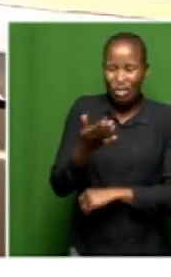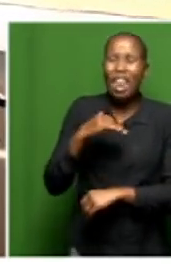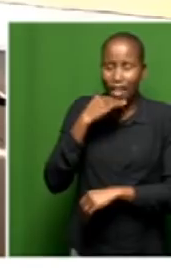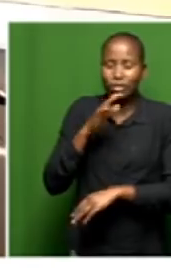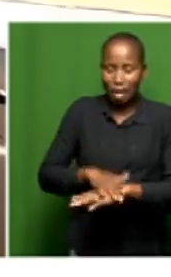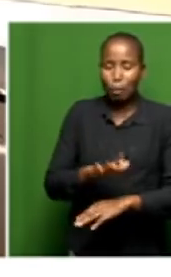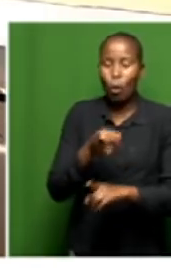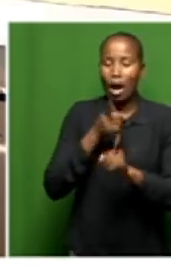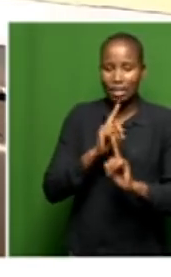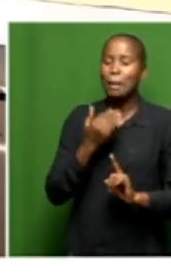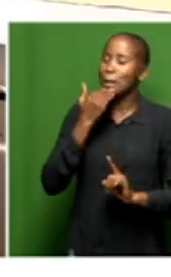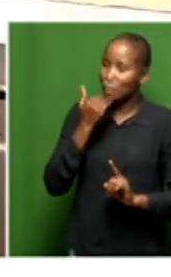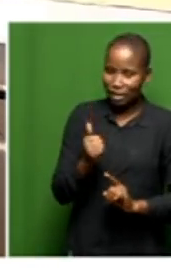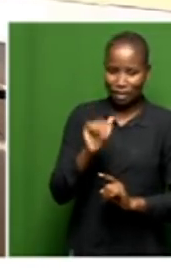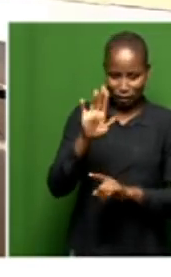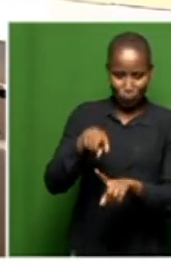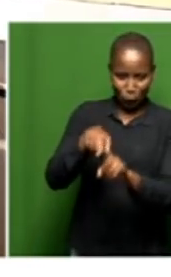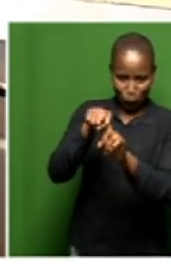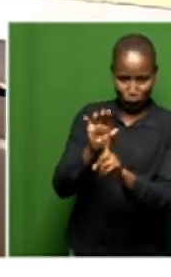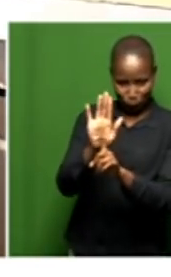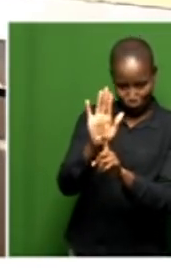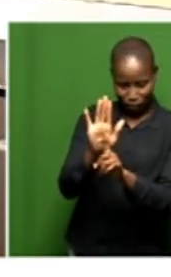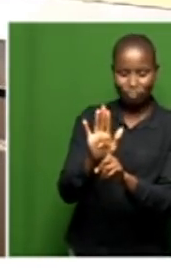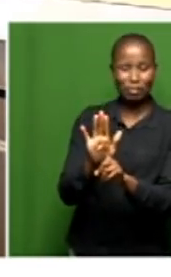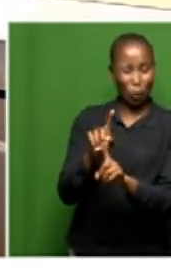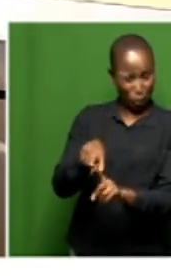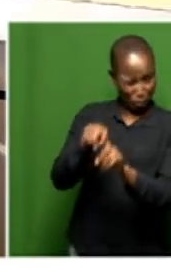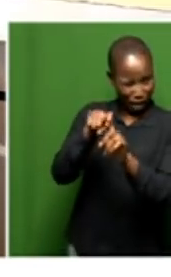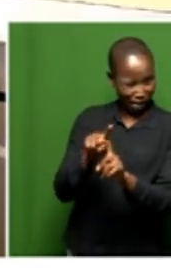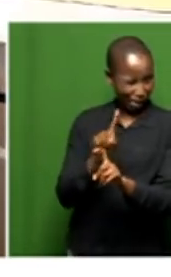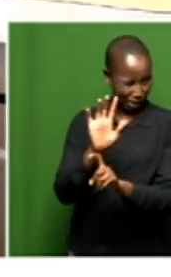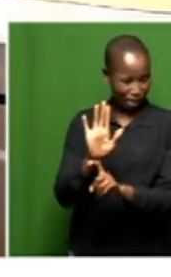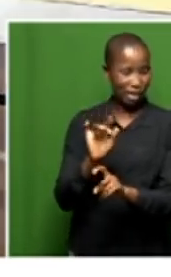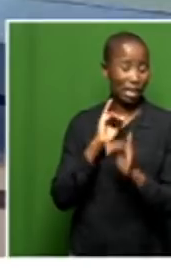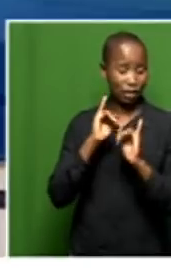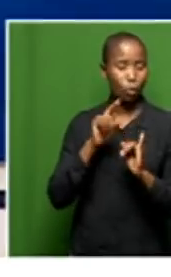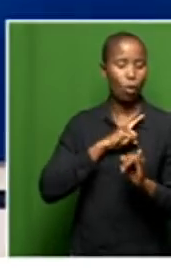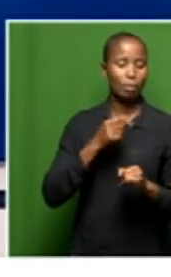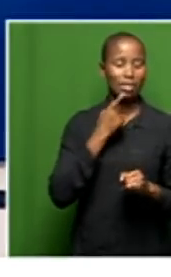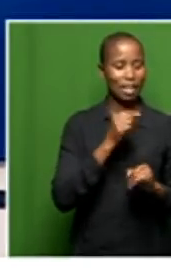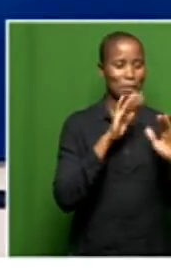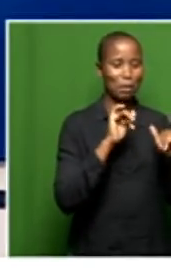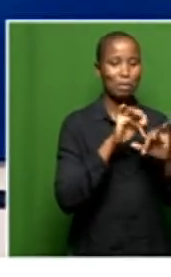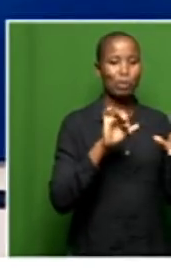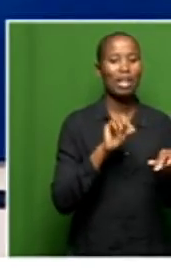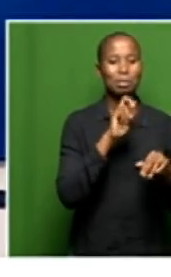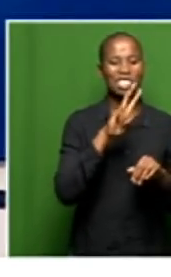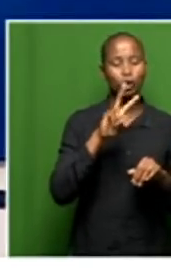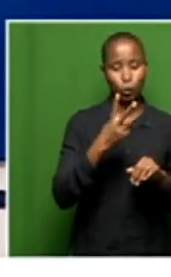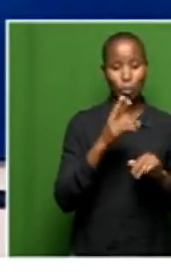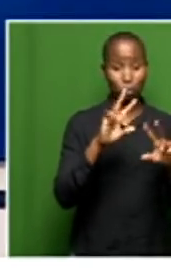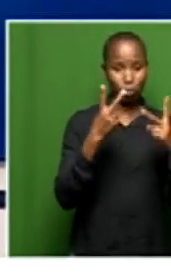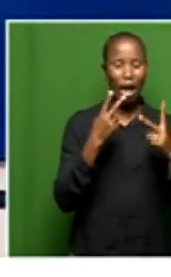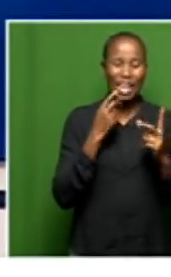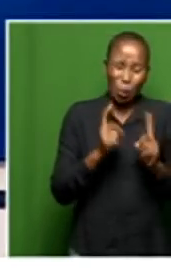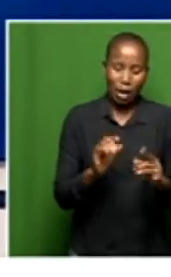to please sit tight? Please hold on. We're going to have to park that there because we have to say goodbye to our SABC2 viewers. We need to